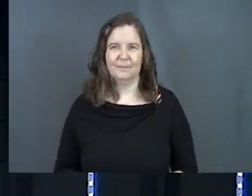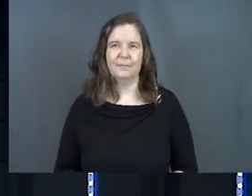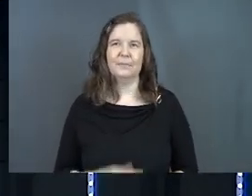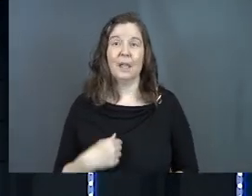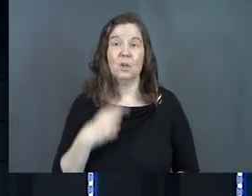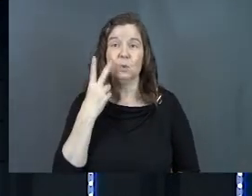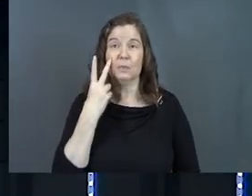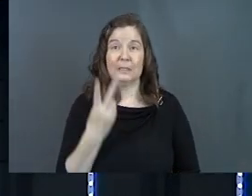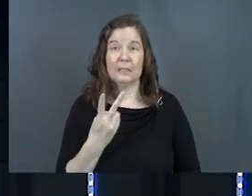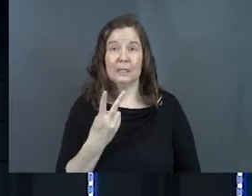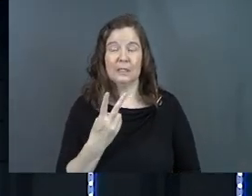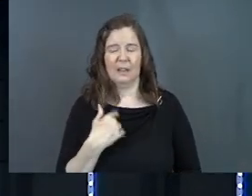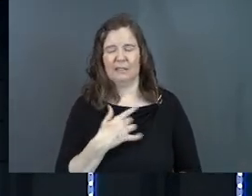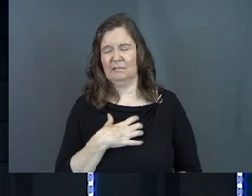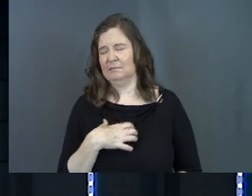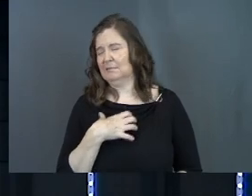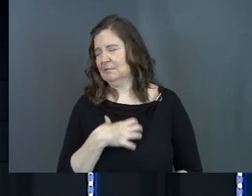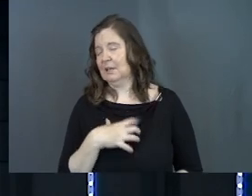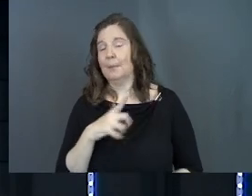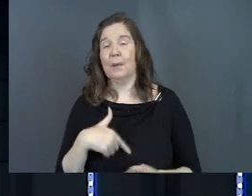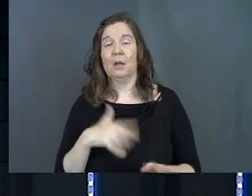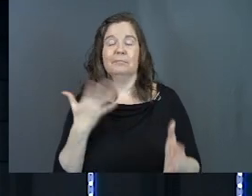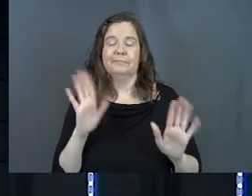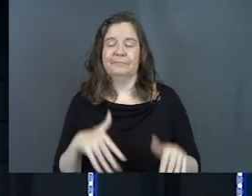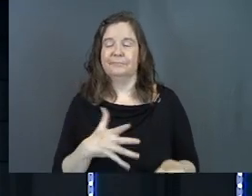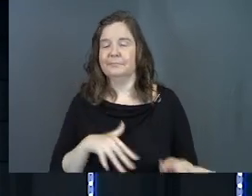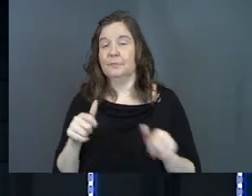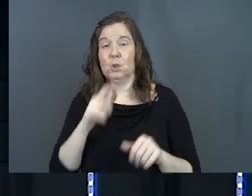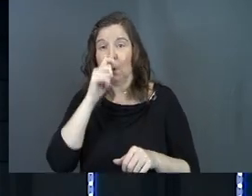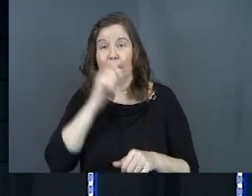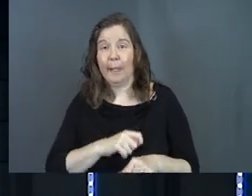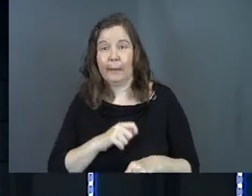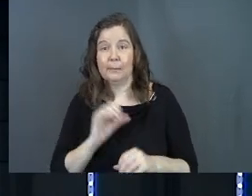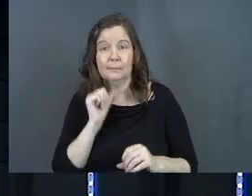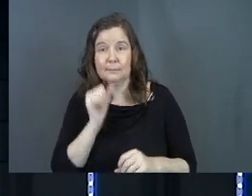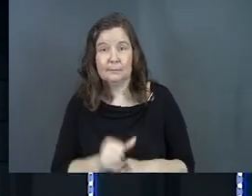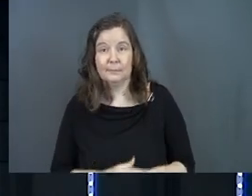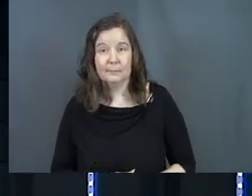And you see it, you're disgusted, but you walk away. You don't pluck it.